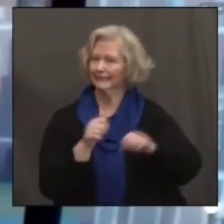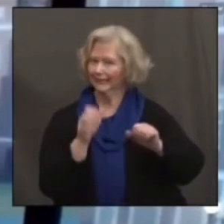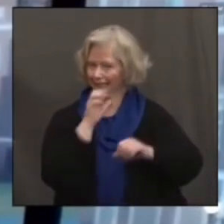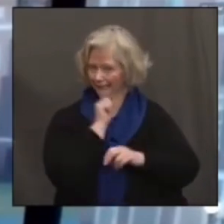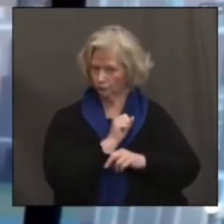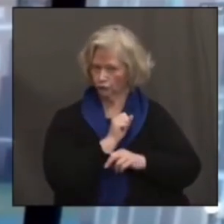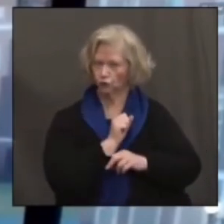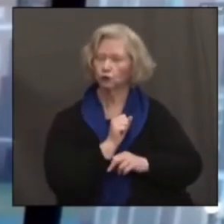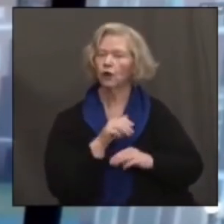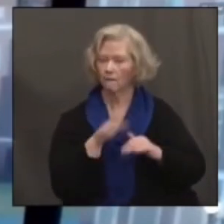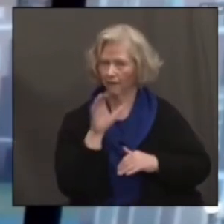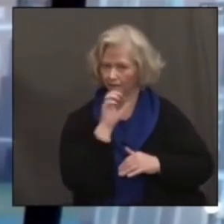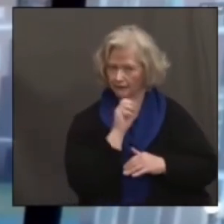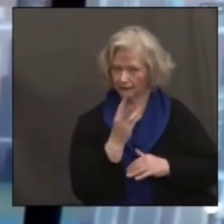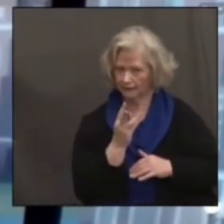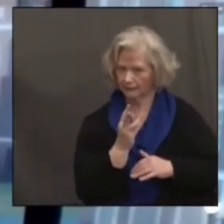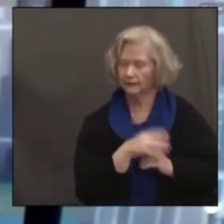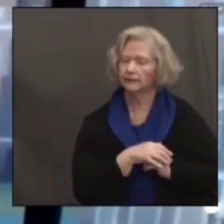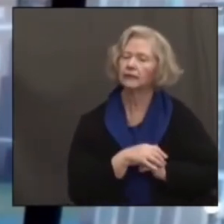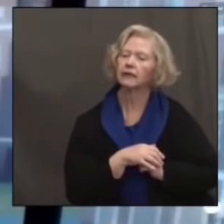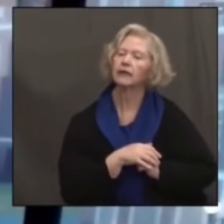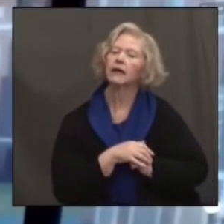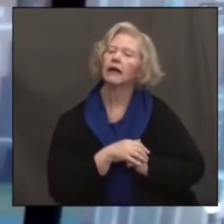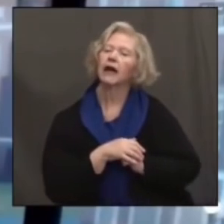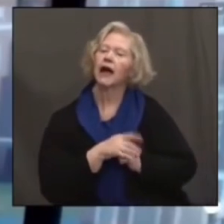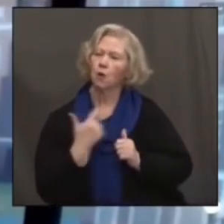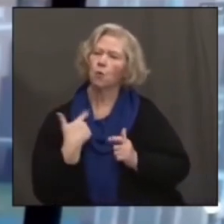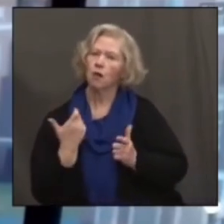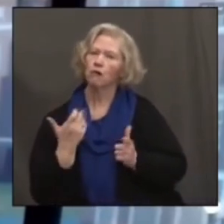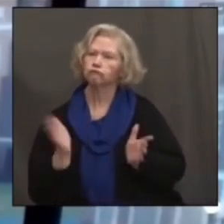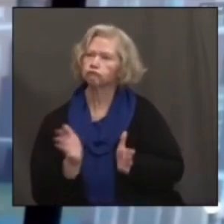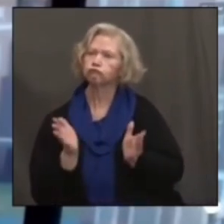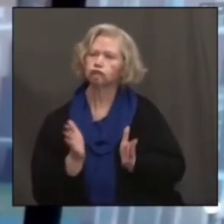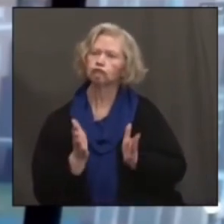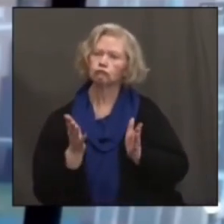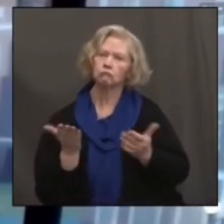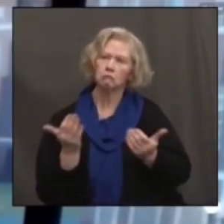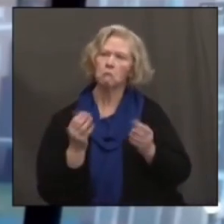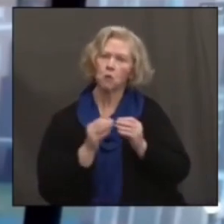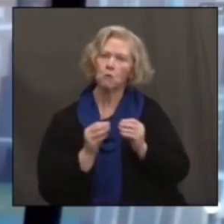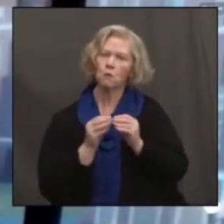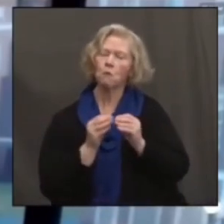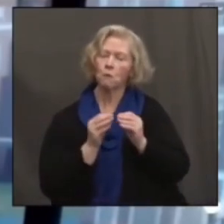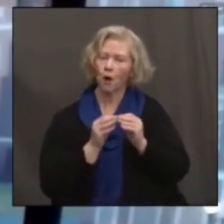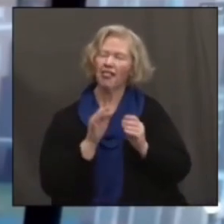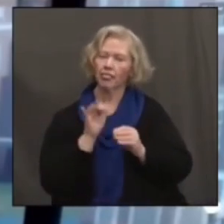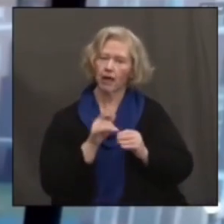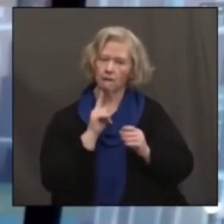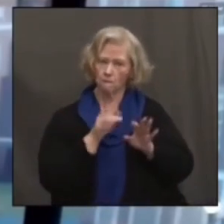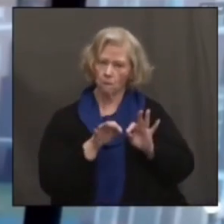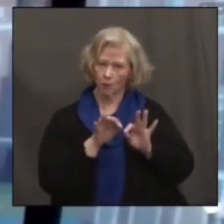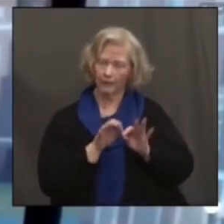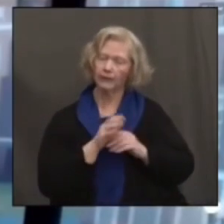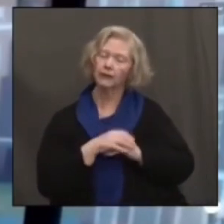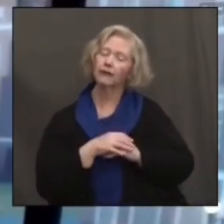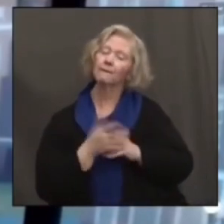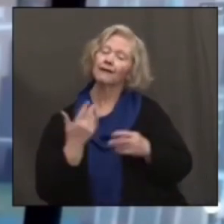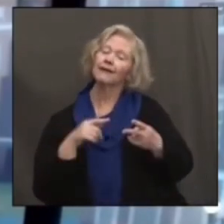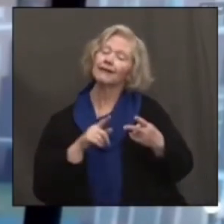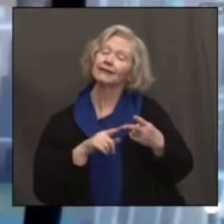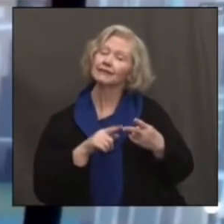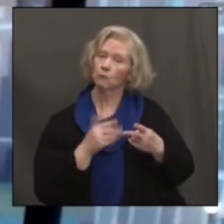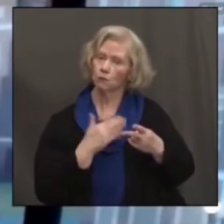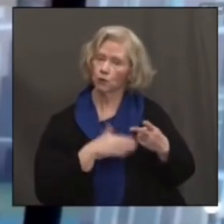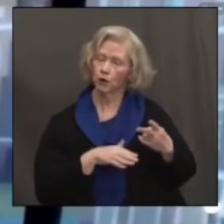mentioned, getting vaccines into the arms of as many people as quickly as possible is going to be key. The second thing is that that's going to